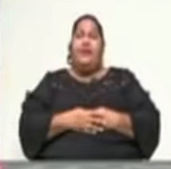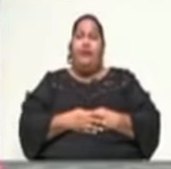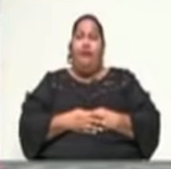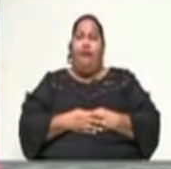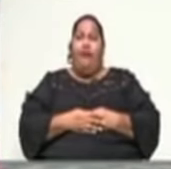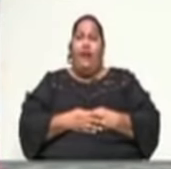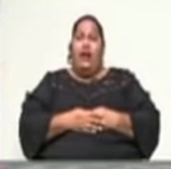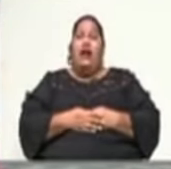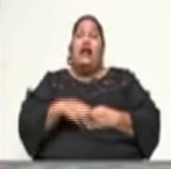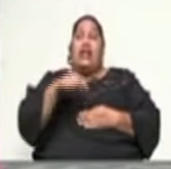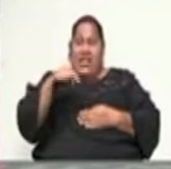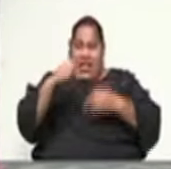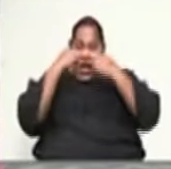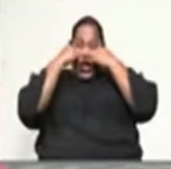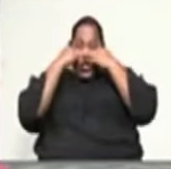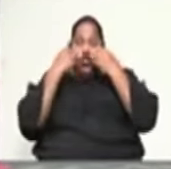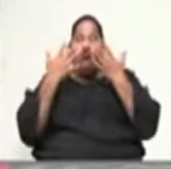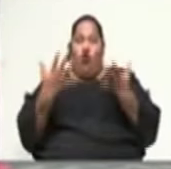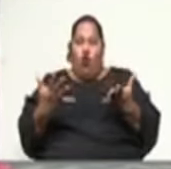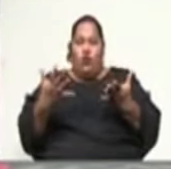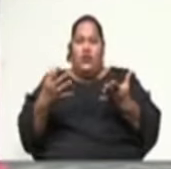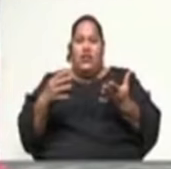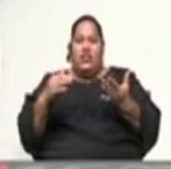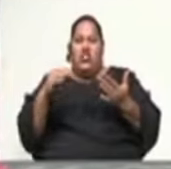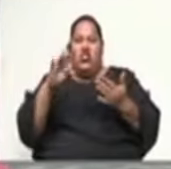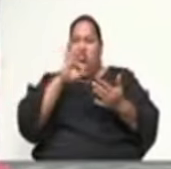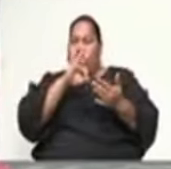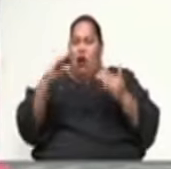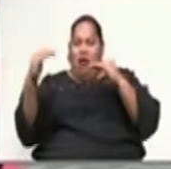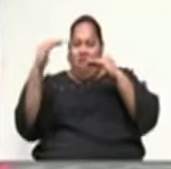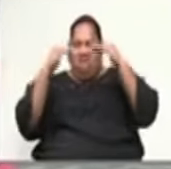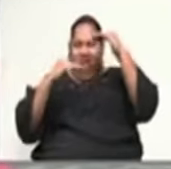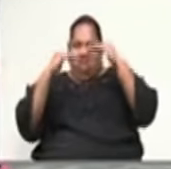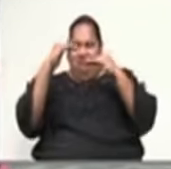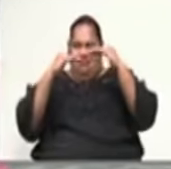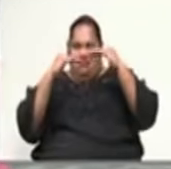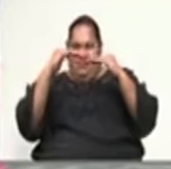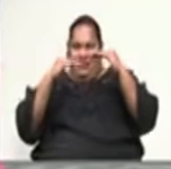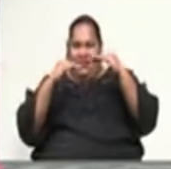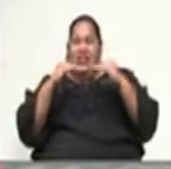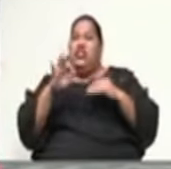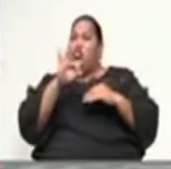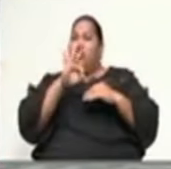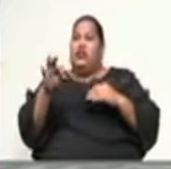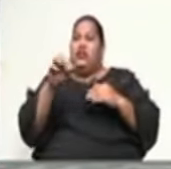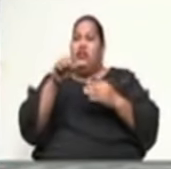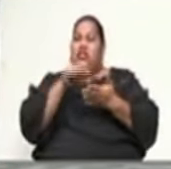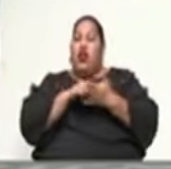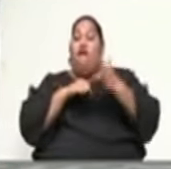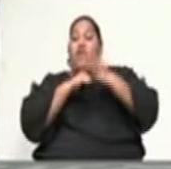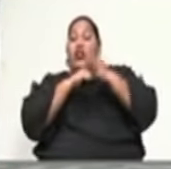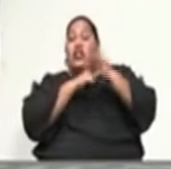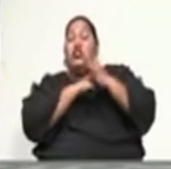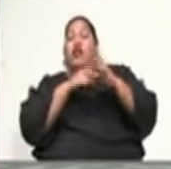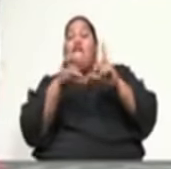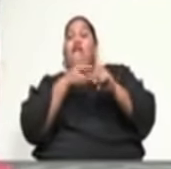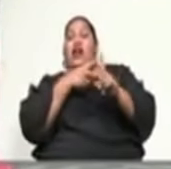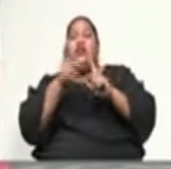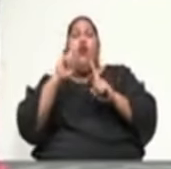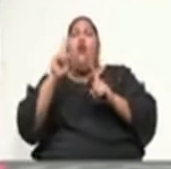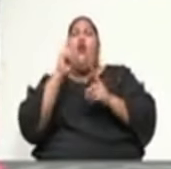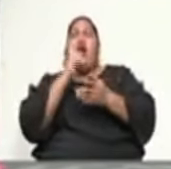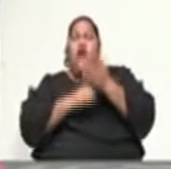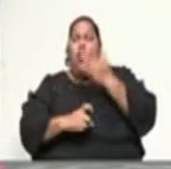perpetuate inequality which sits at the foundation of violence what causes violence